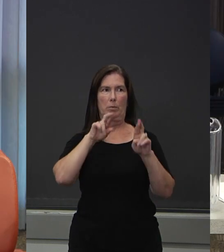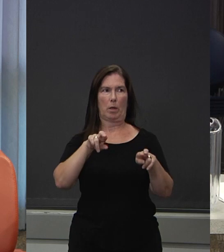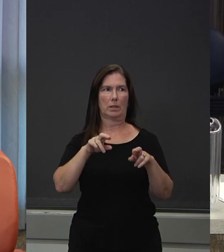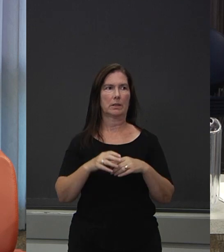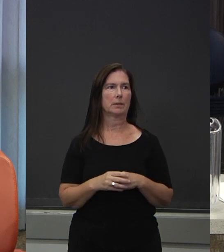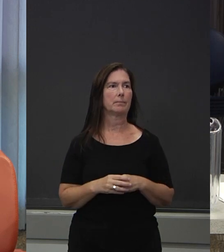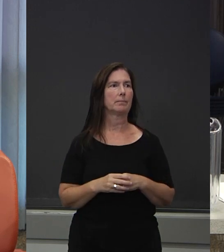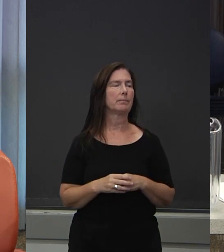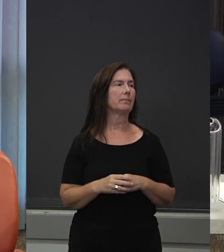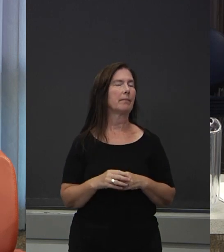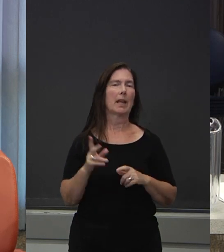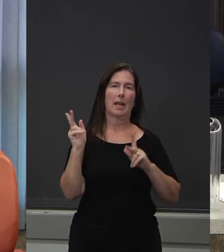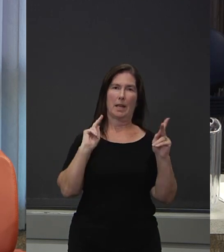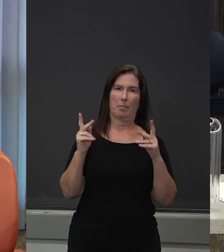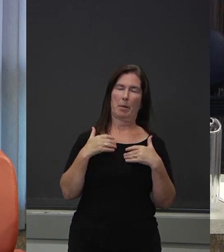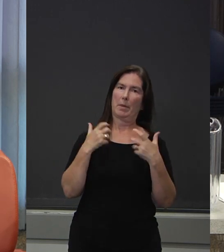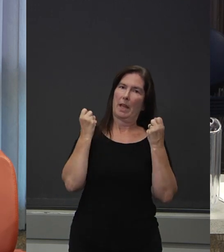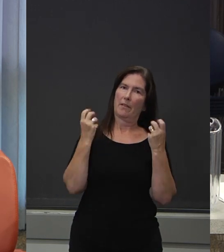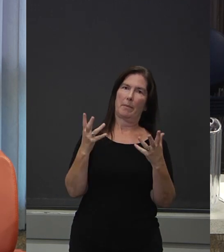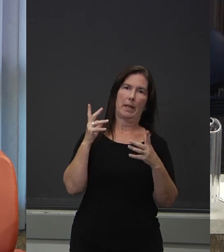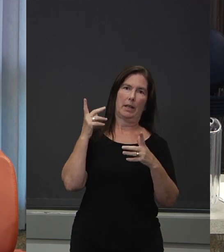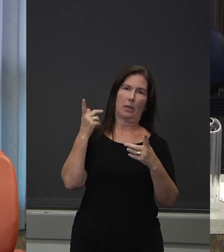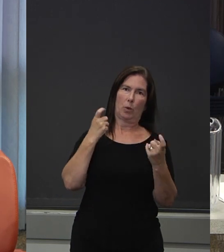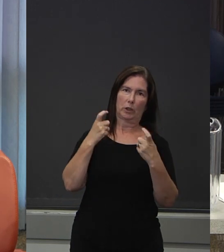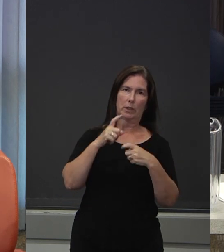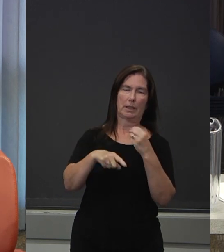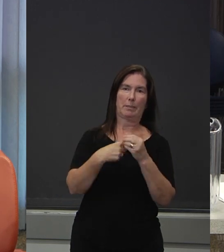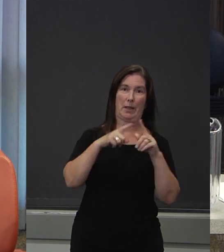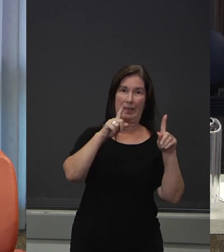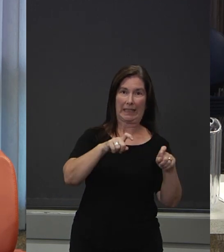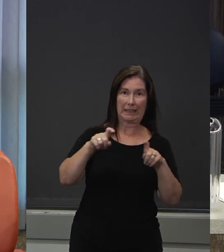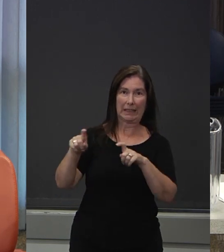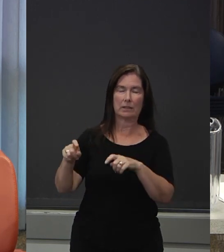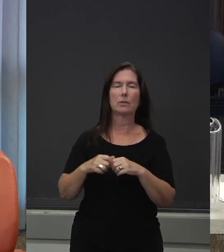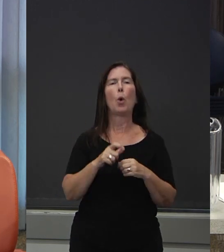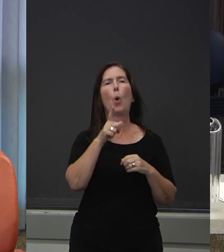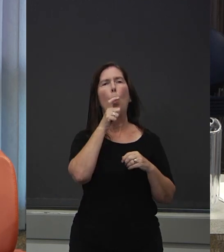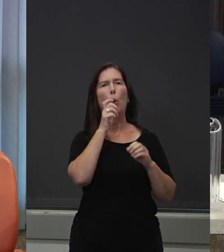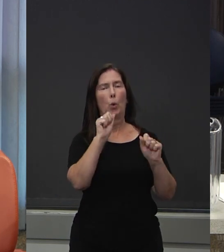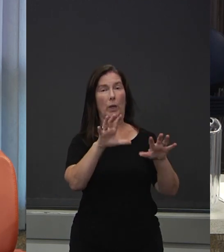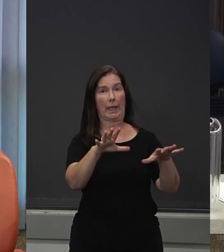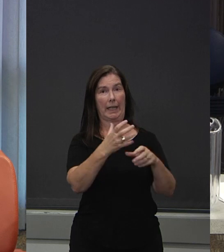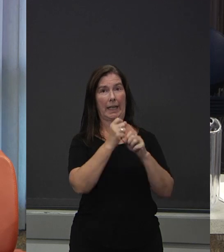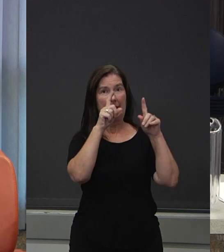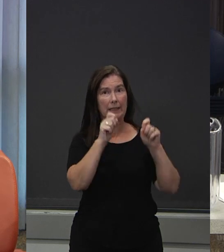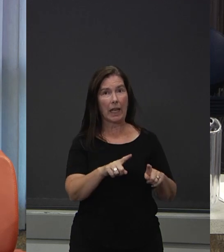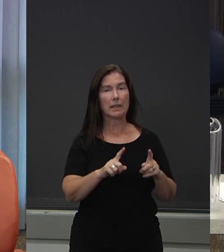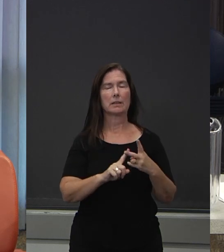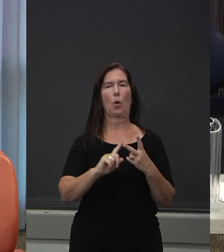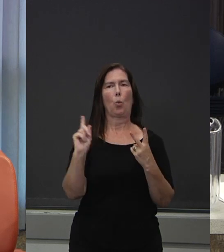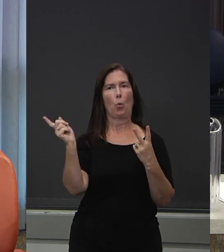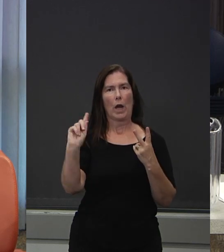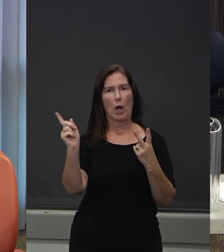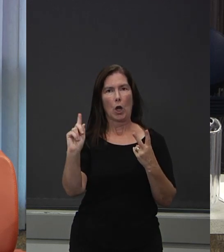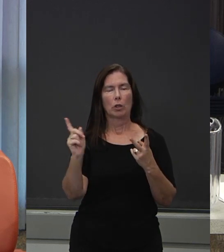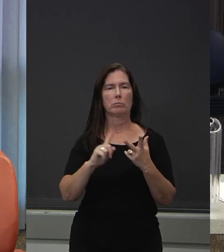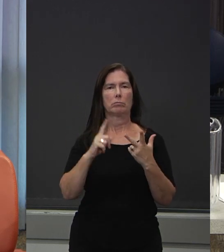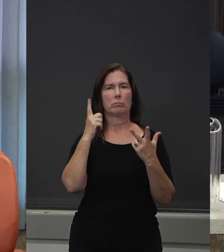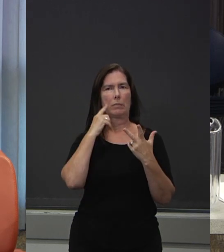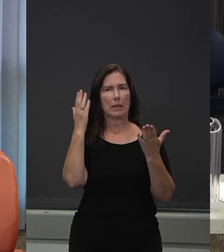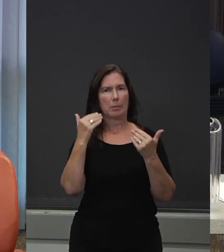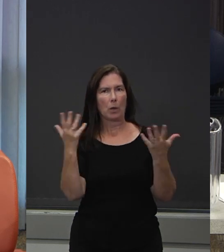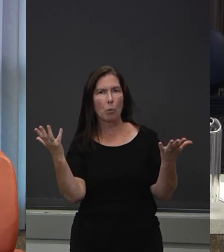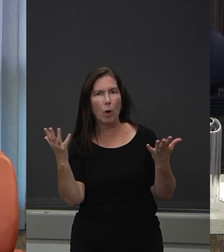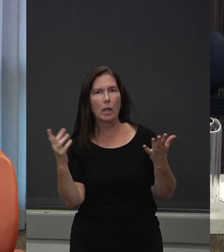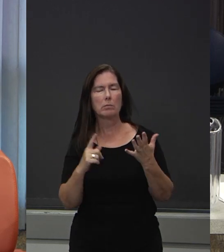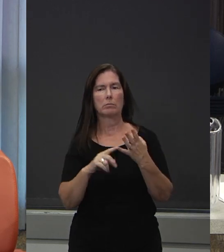People have a lot of questions about testing in Oregon, who can get a test, where they can get a test, what to expect, what